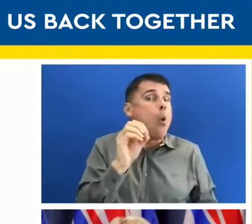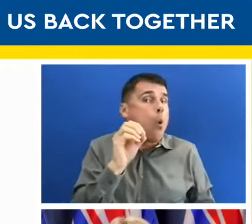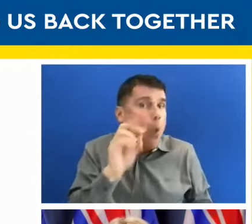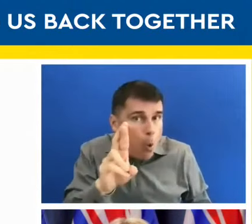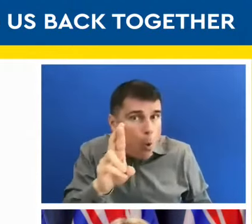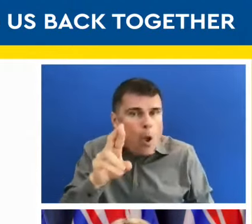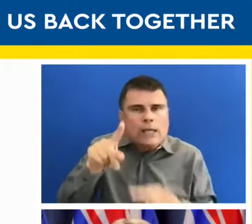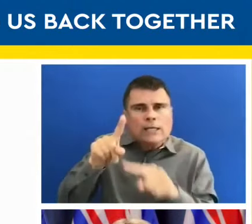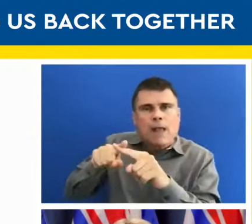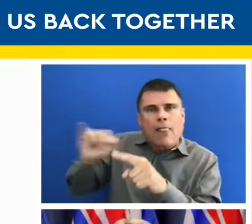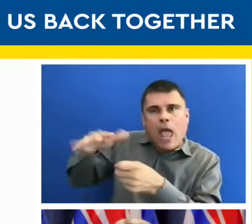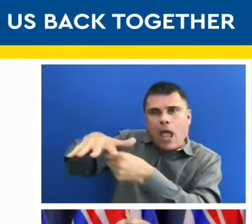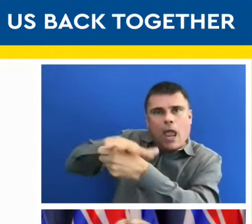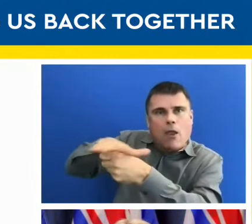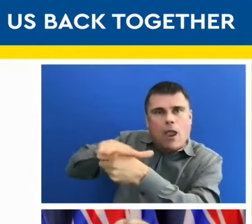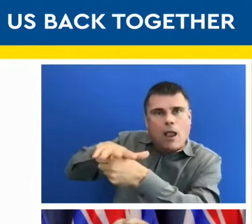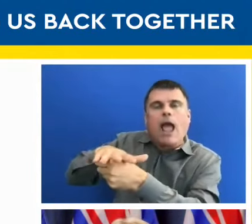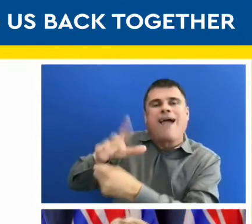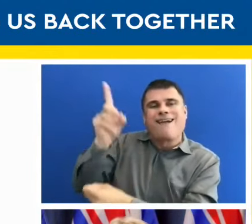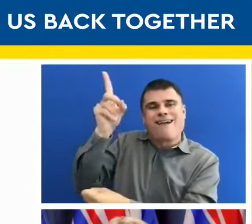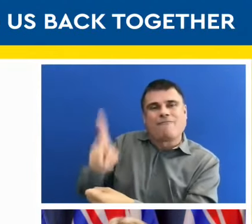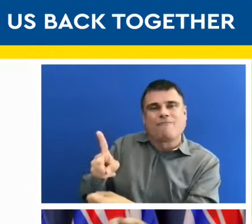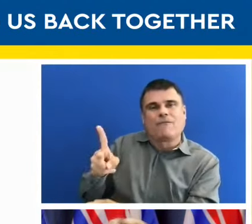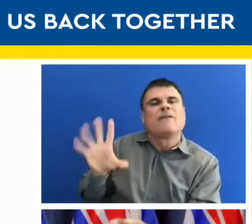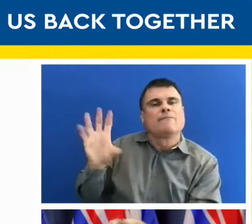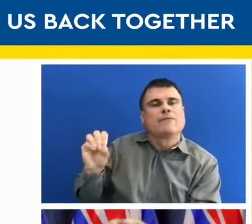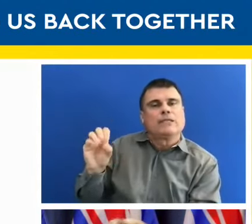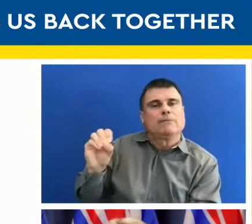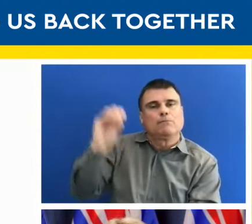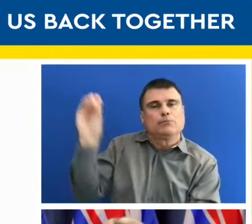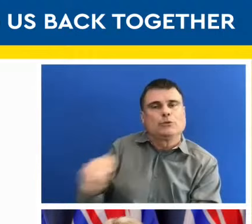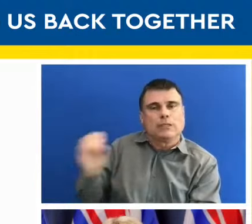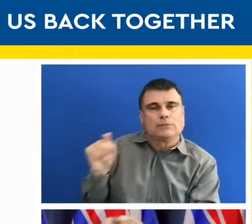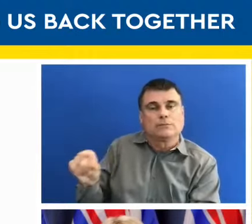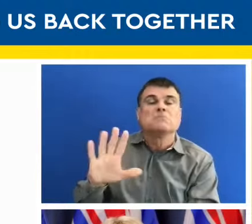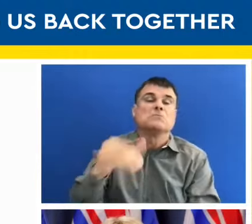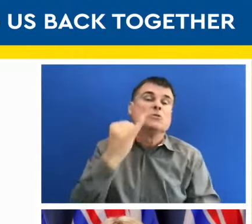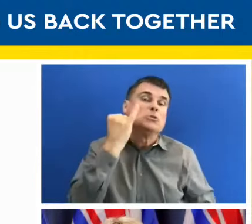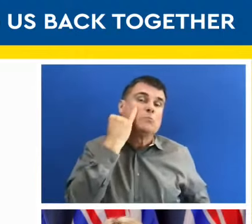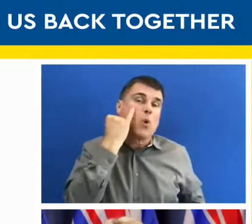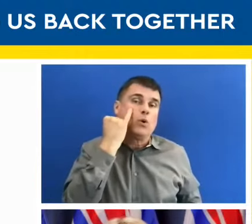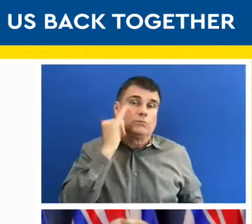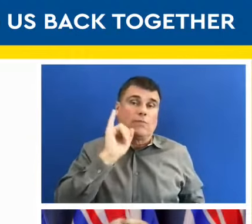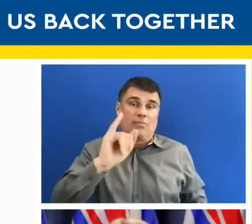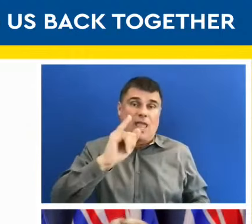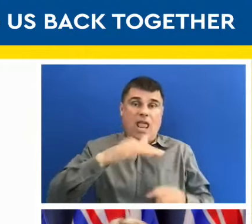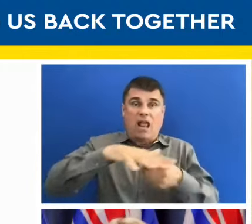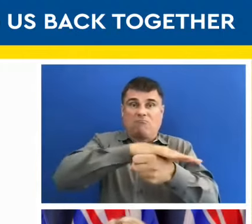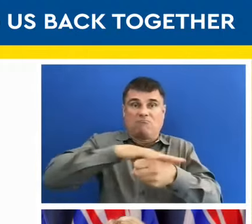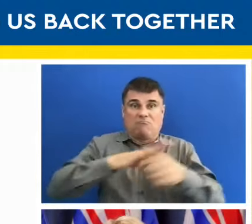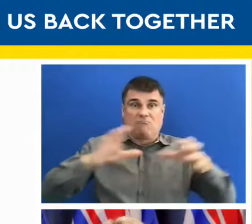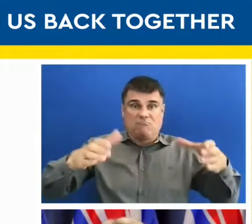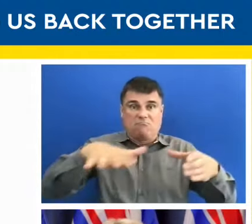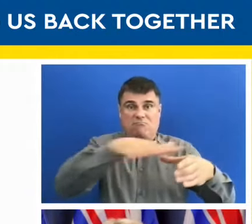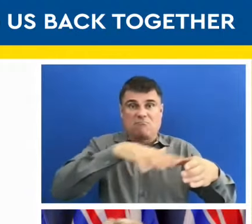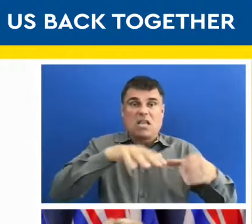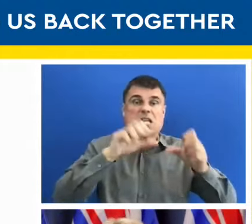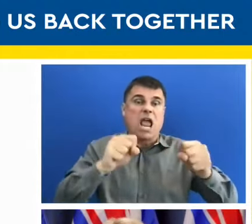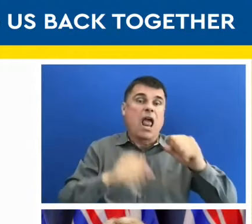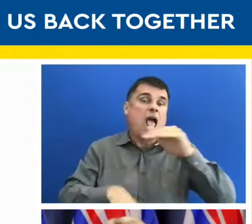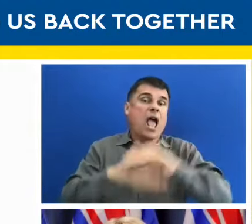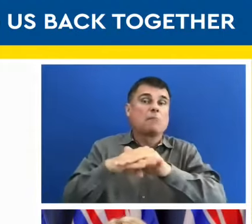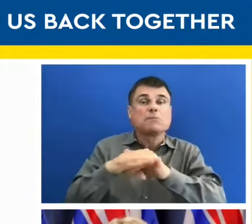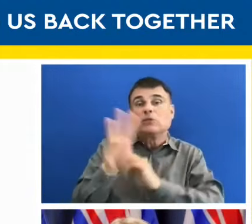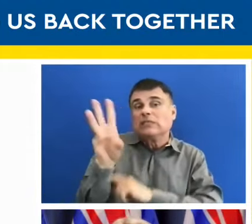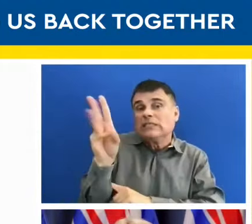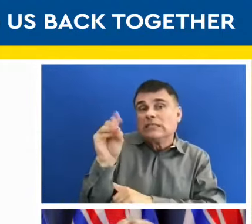Whichever is larger for that venue. So if your venue is one that holds a capacity of 60 people, then you can have 50.